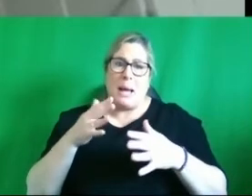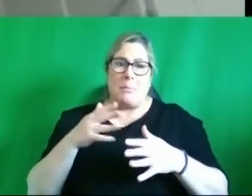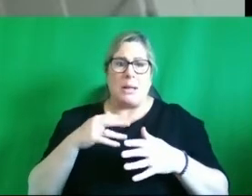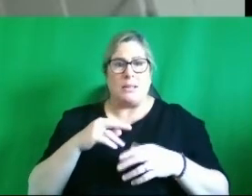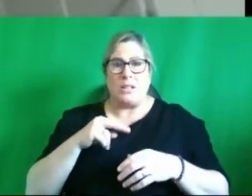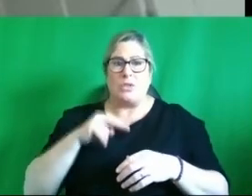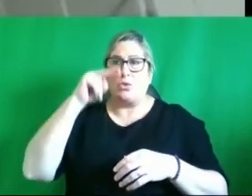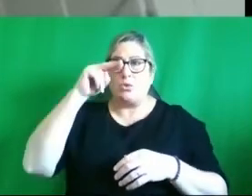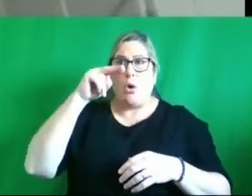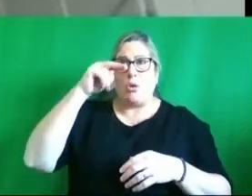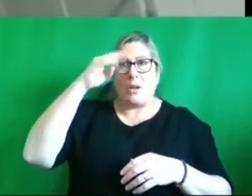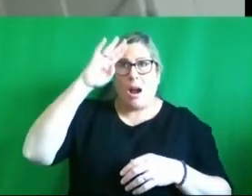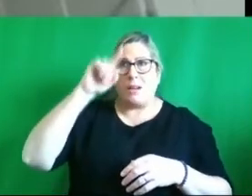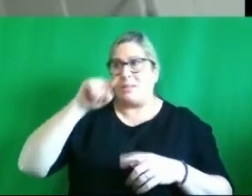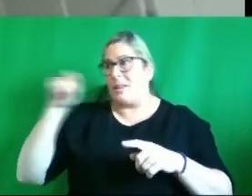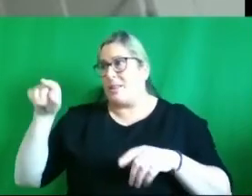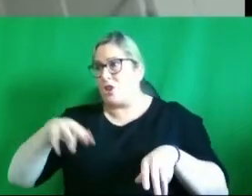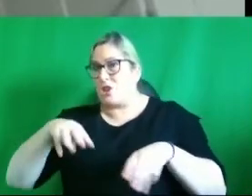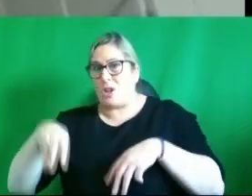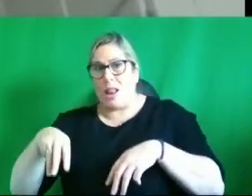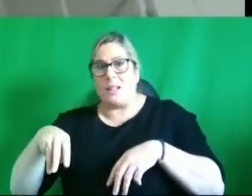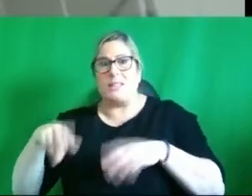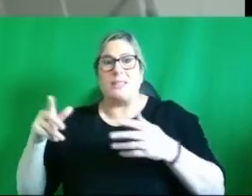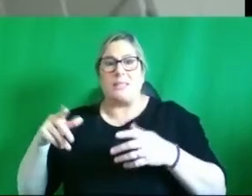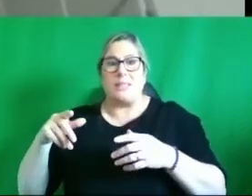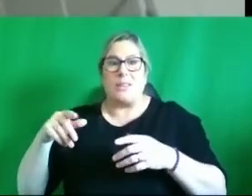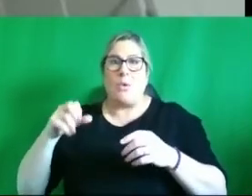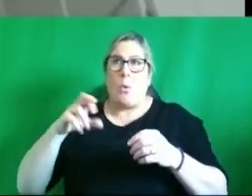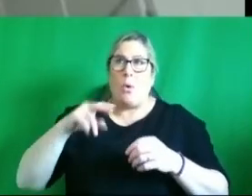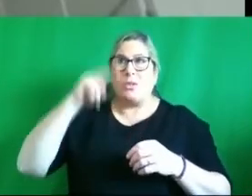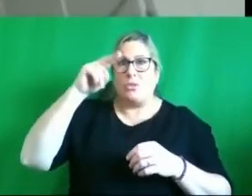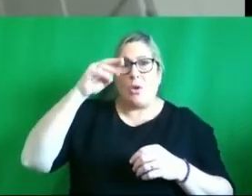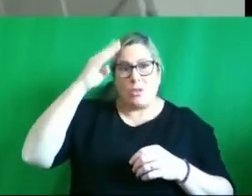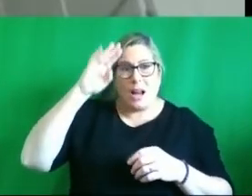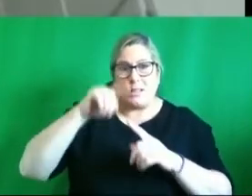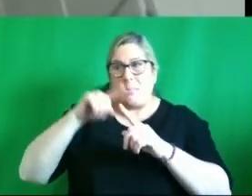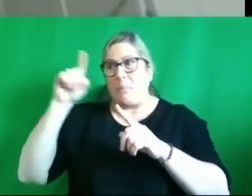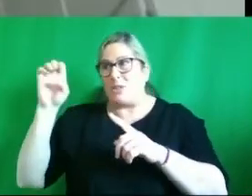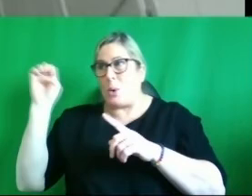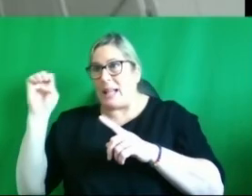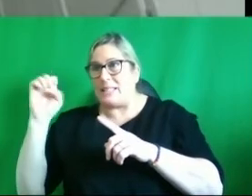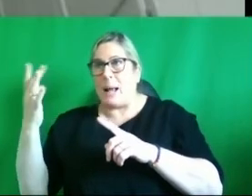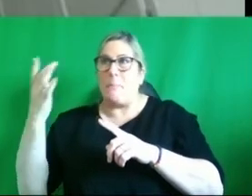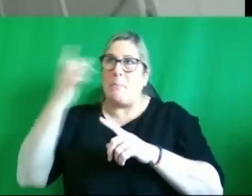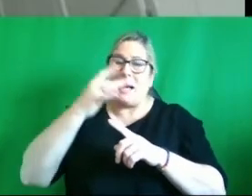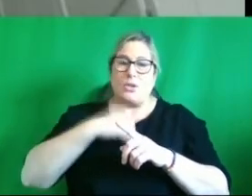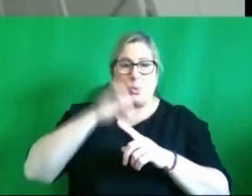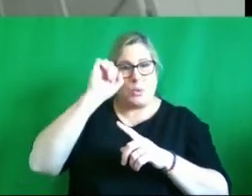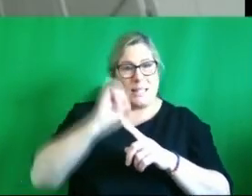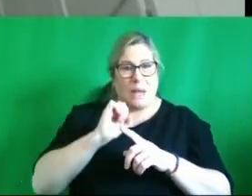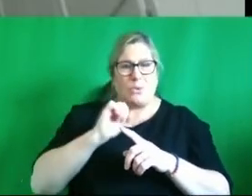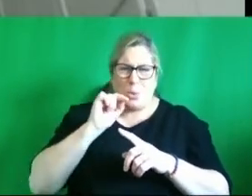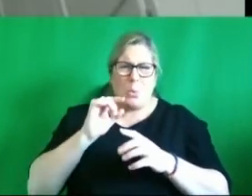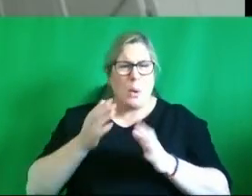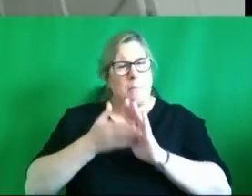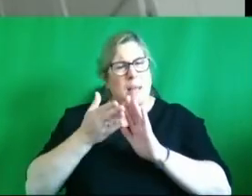northern ireland to scotland as much as um and from northern ireland to england and back into the republic of ireland so it's trying to build uh that network